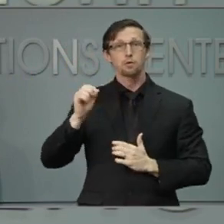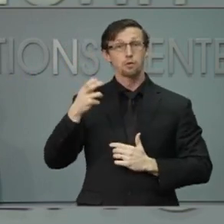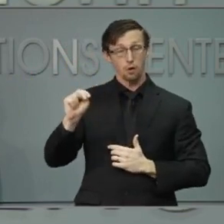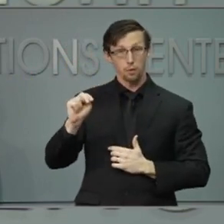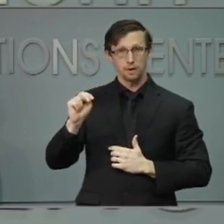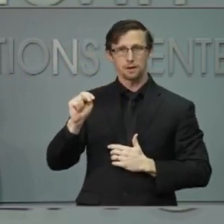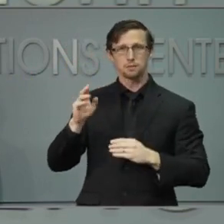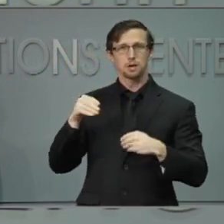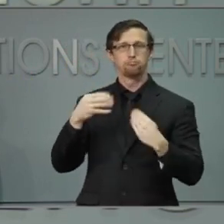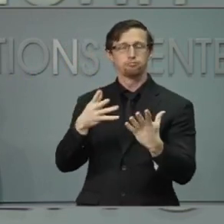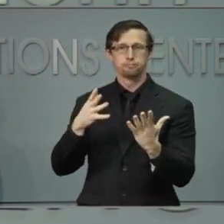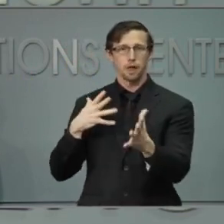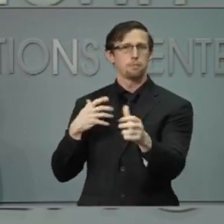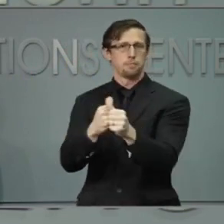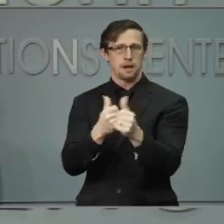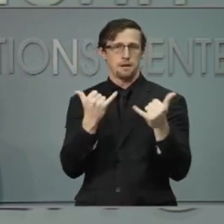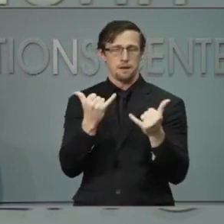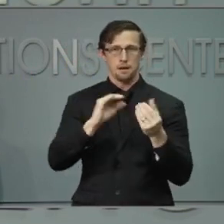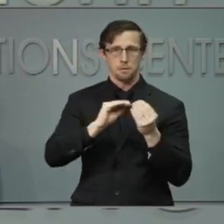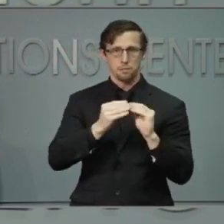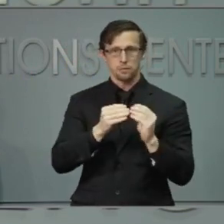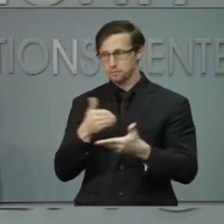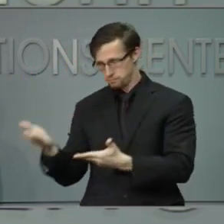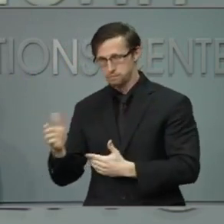updated county map. Dr. Cohen.